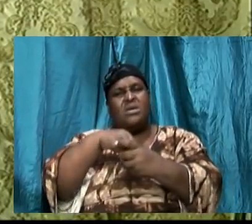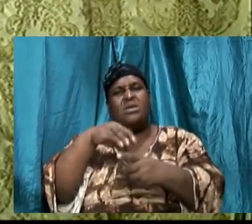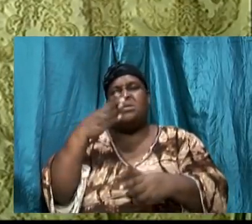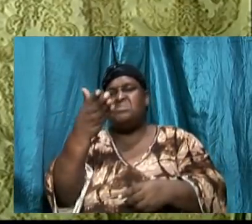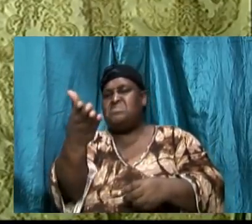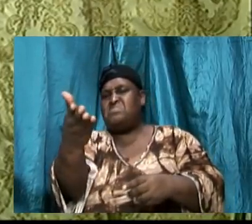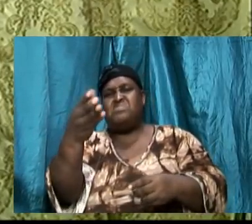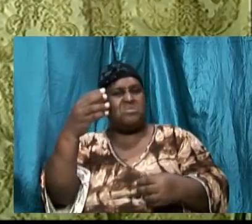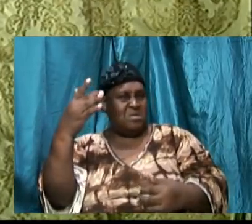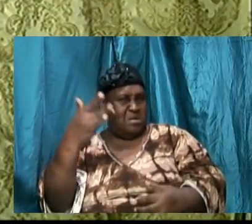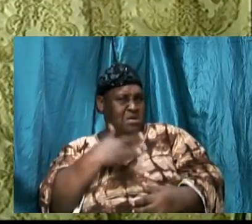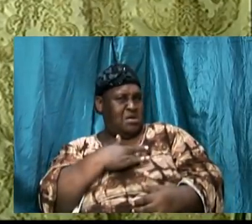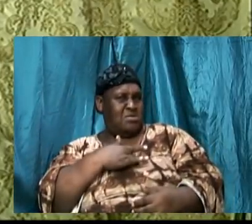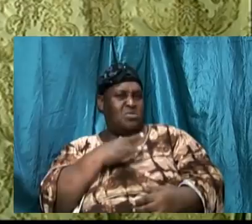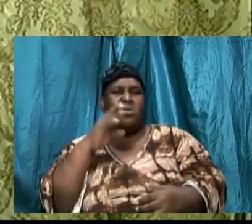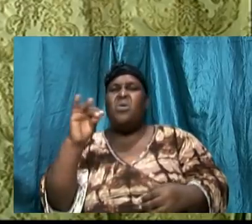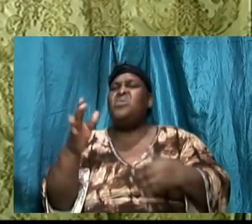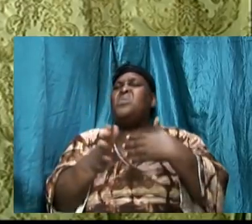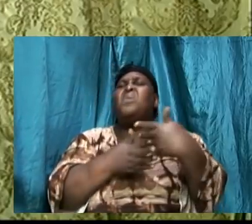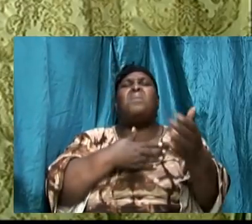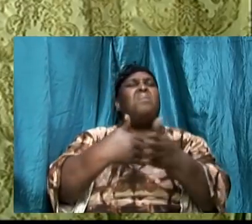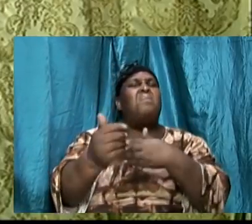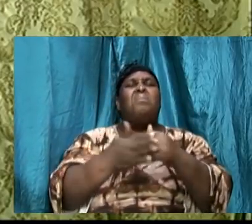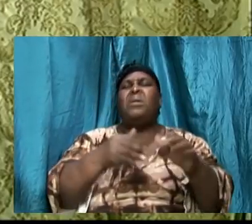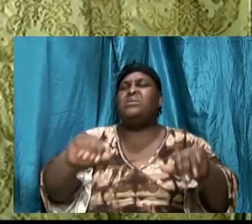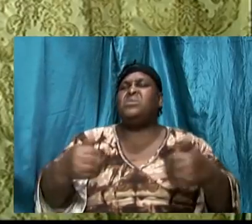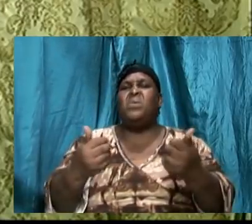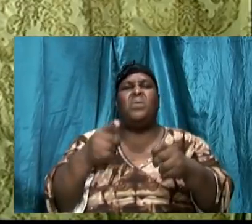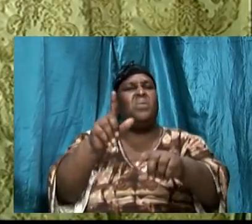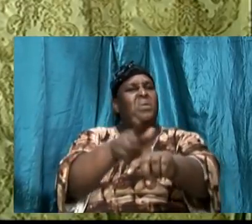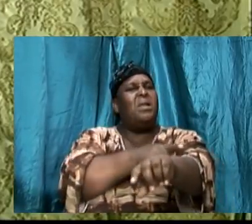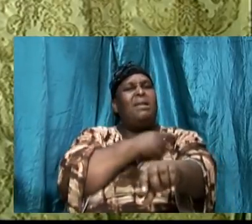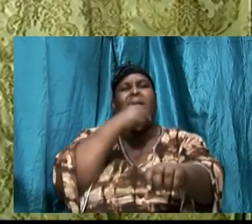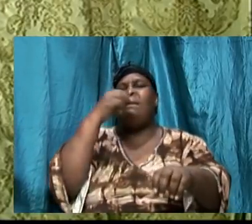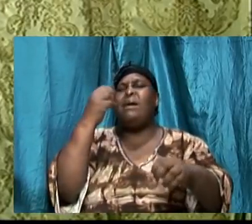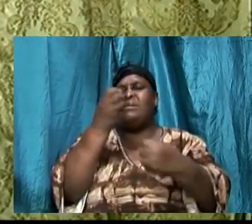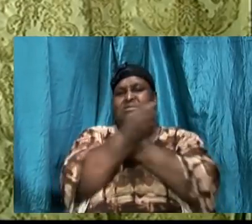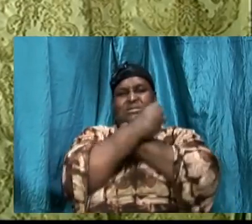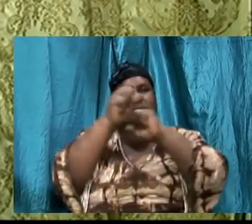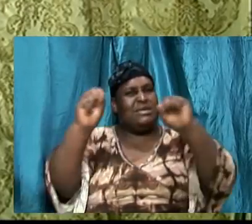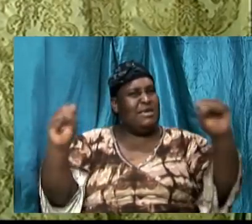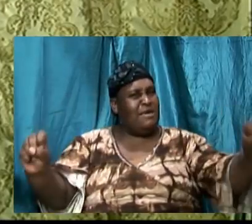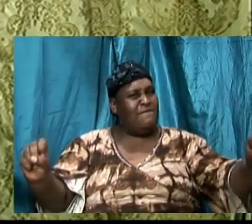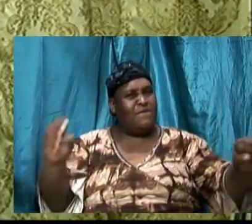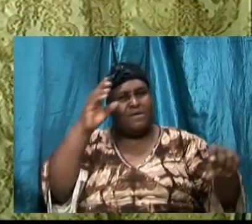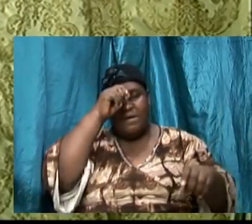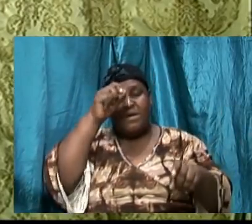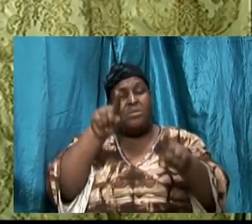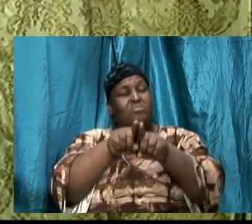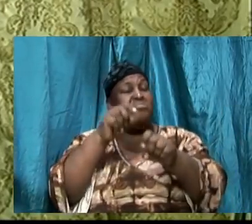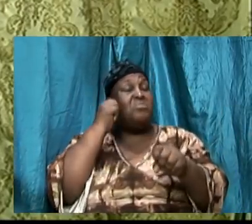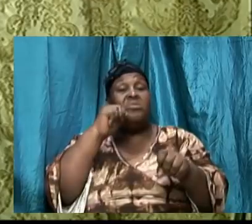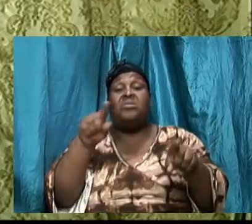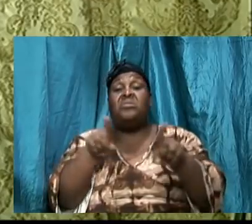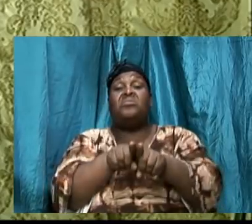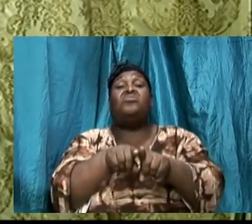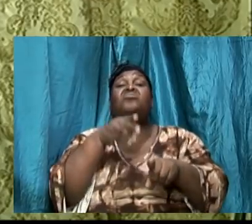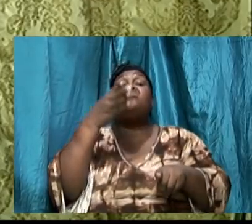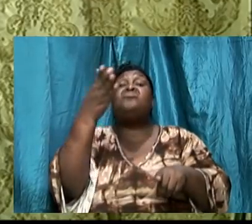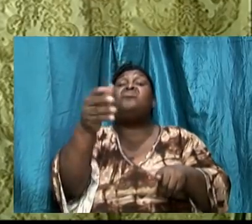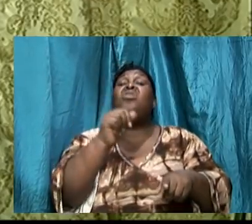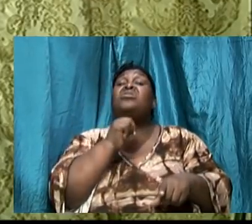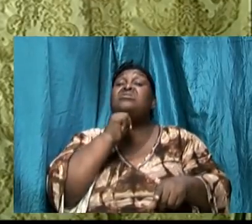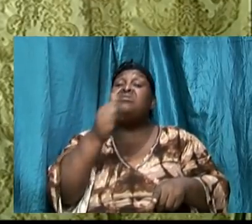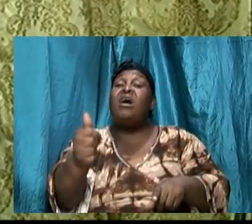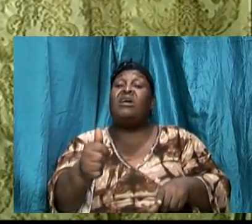hearts it doesn't matter how long you have been around church brother sister you are not